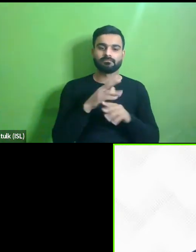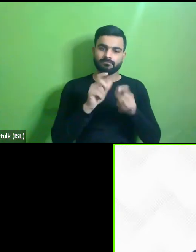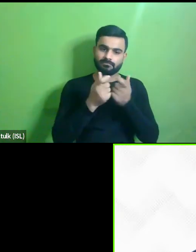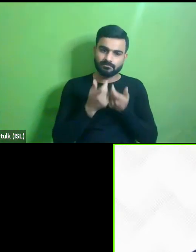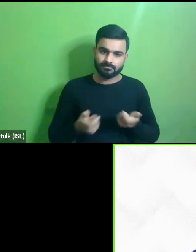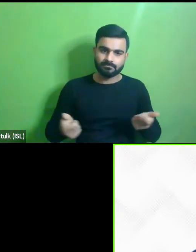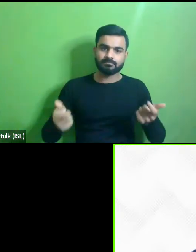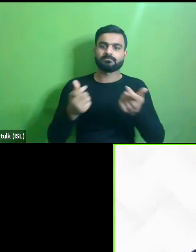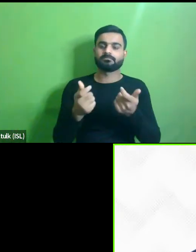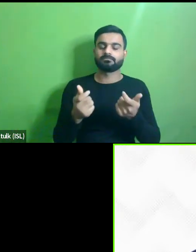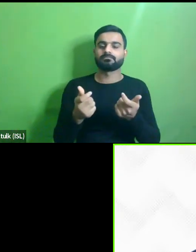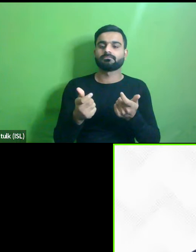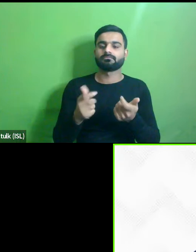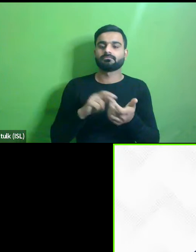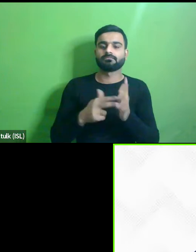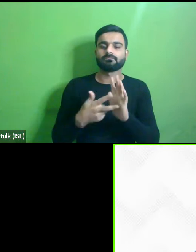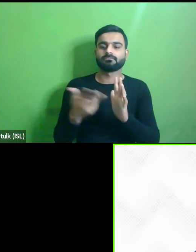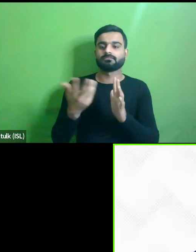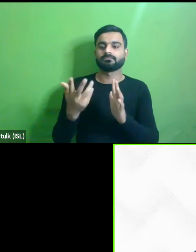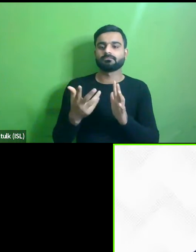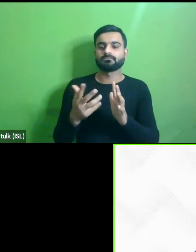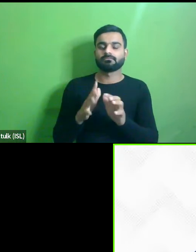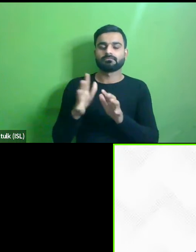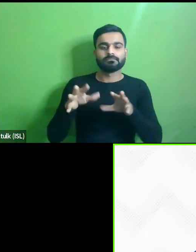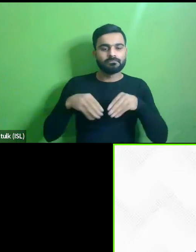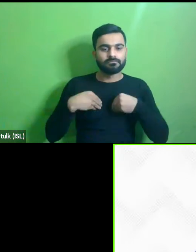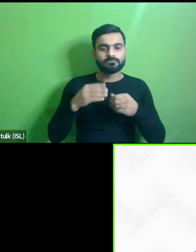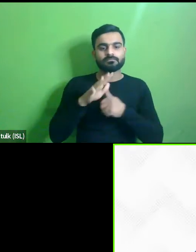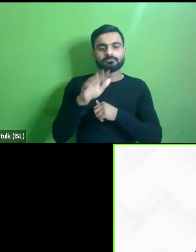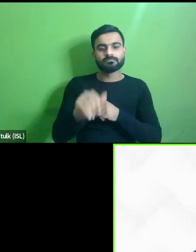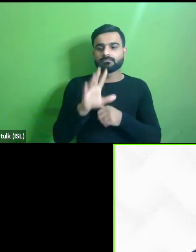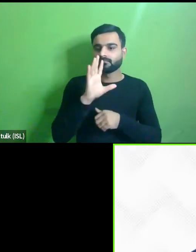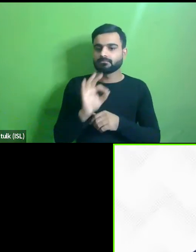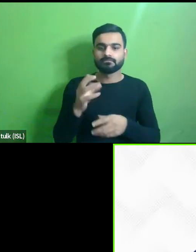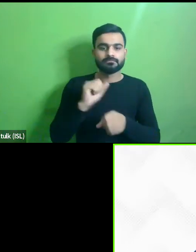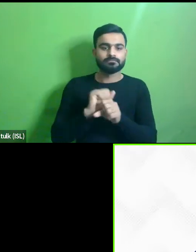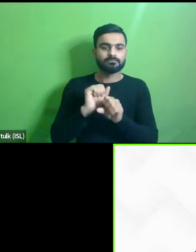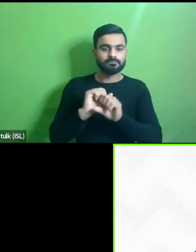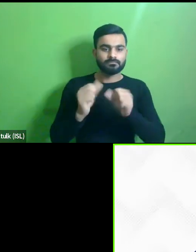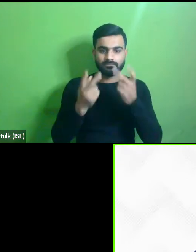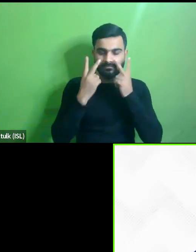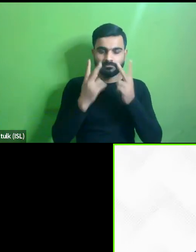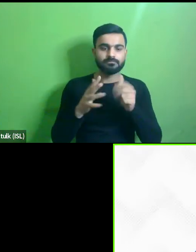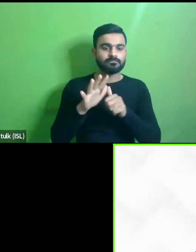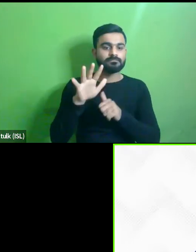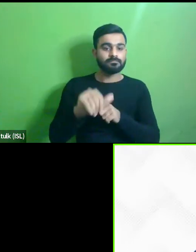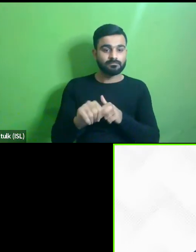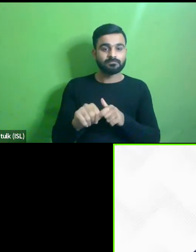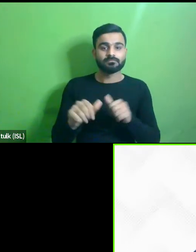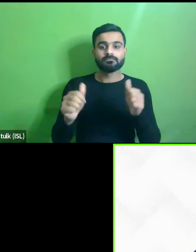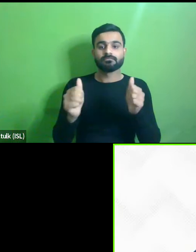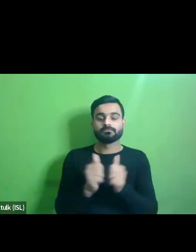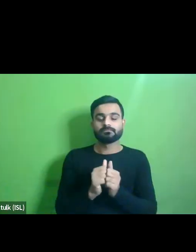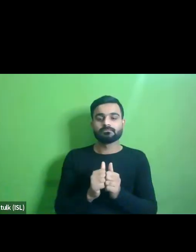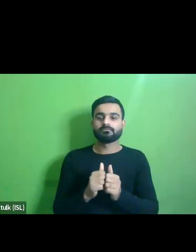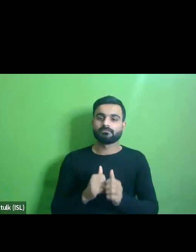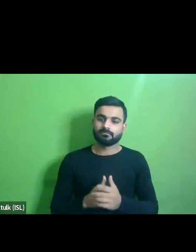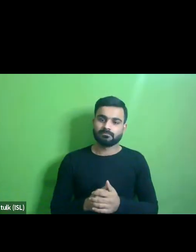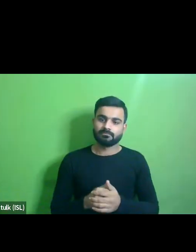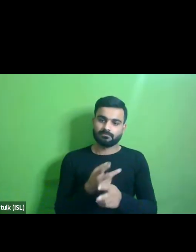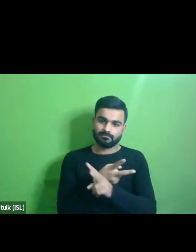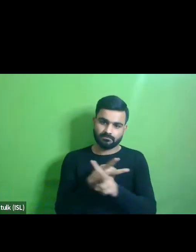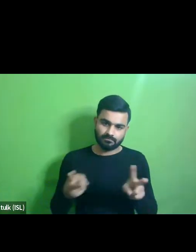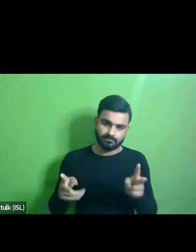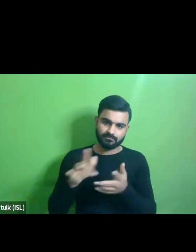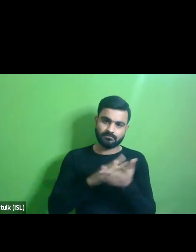uh for steering committee for um accessibility which can actually overlook that accessibility has been uh uh kind of uh